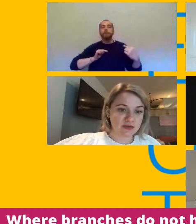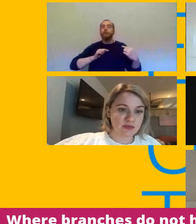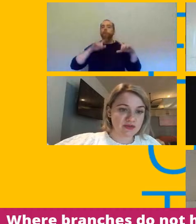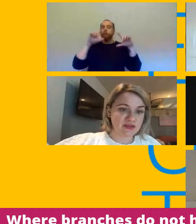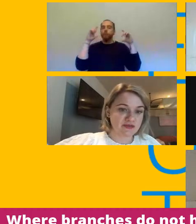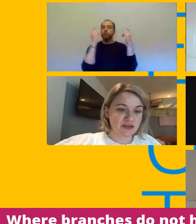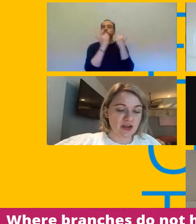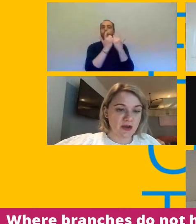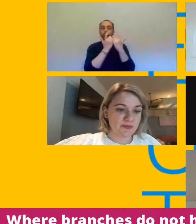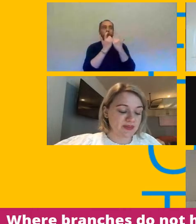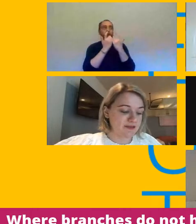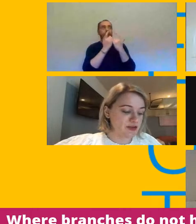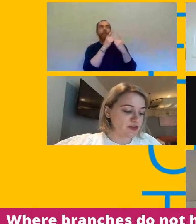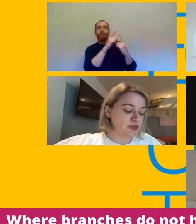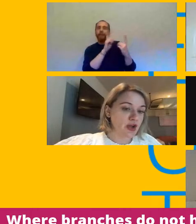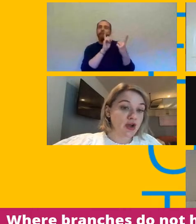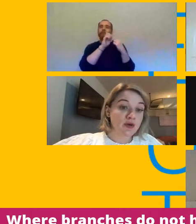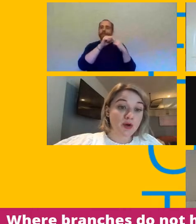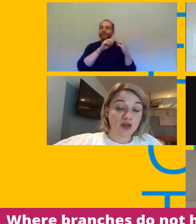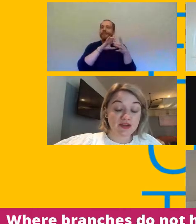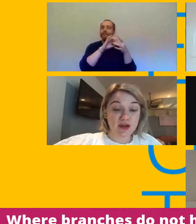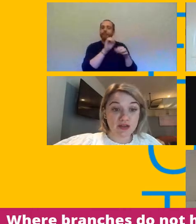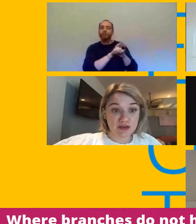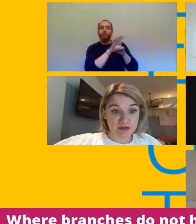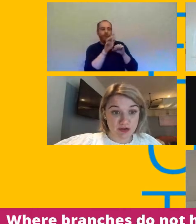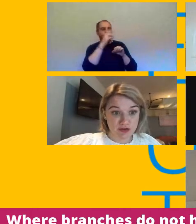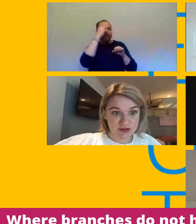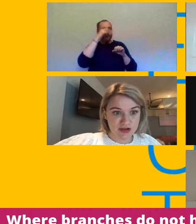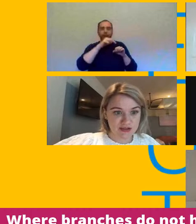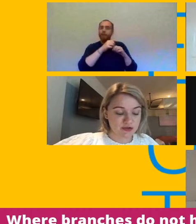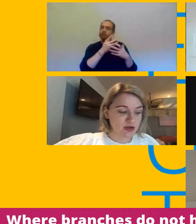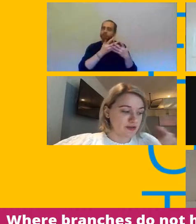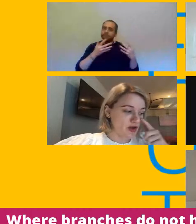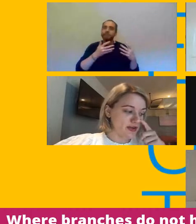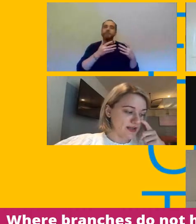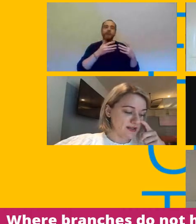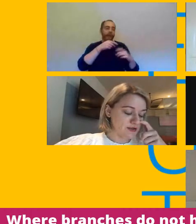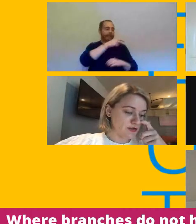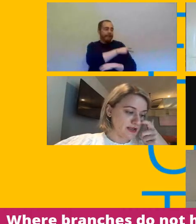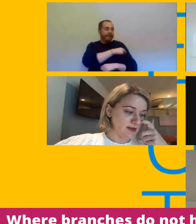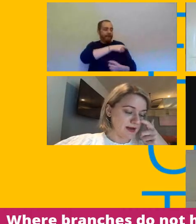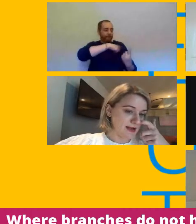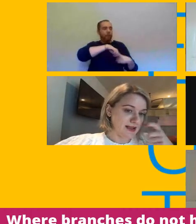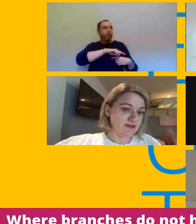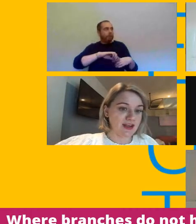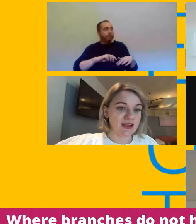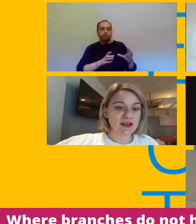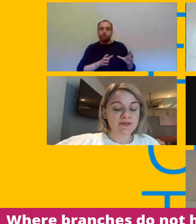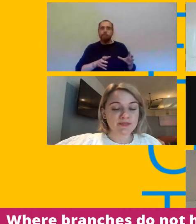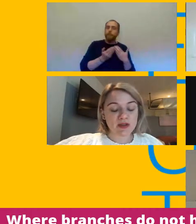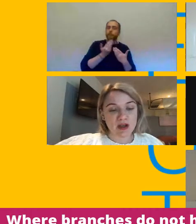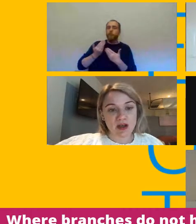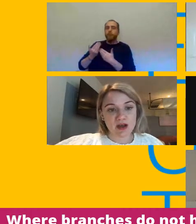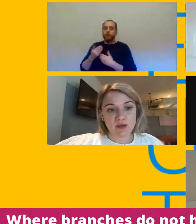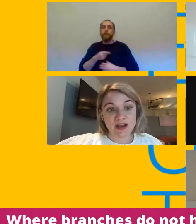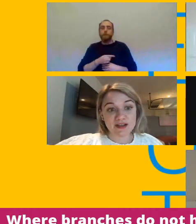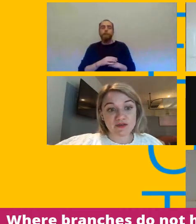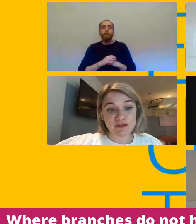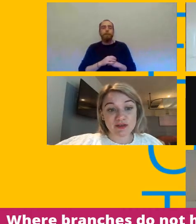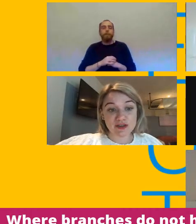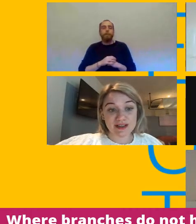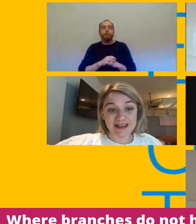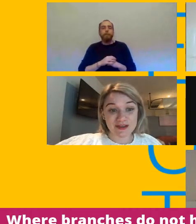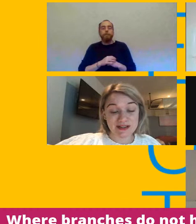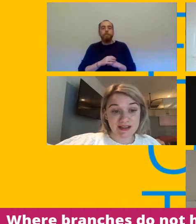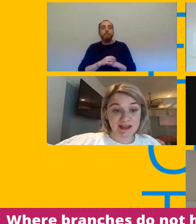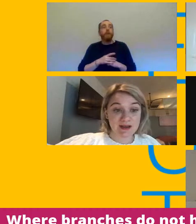staff across a number of different um levels but on the on the on the strike school on the organizing school the jay mcclevy uh we had